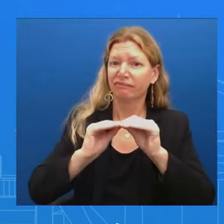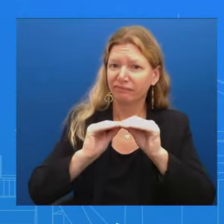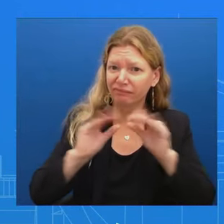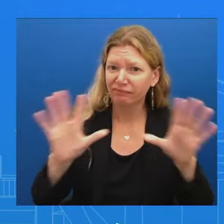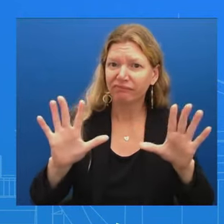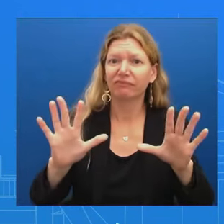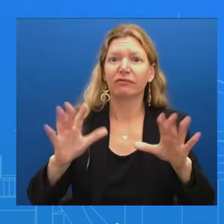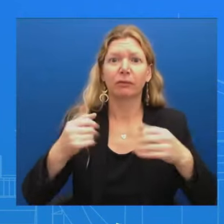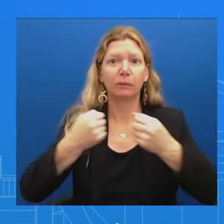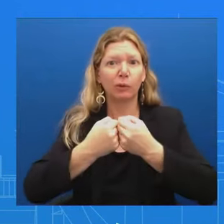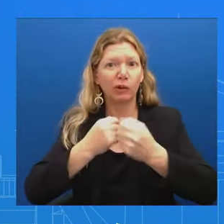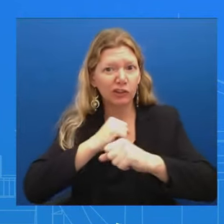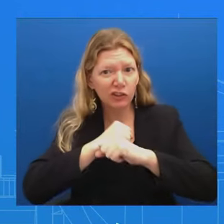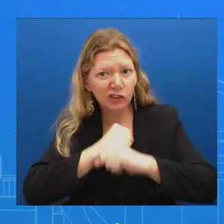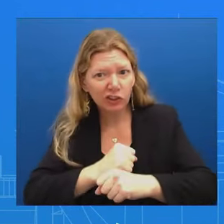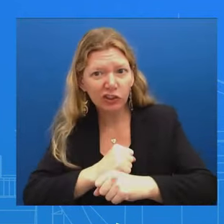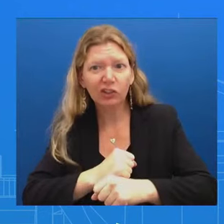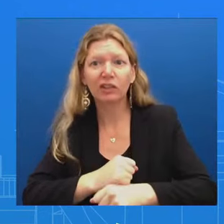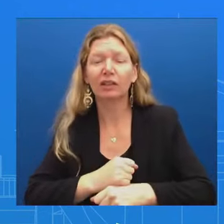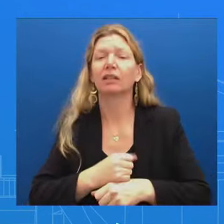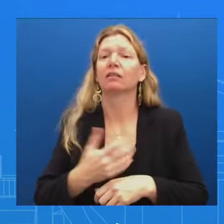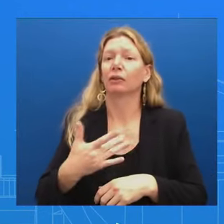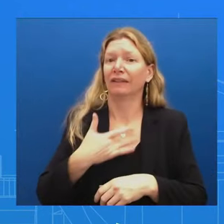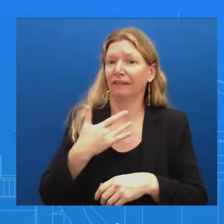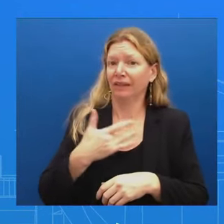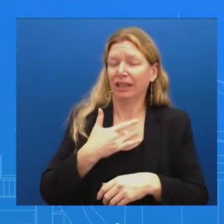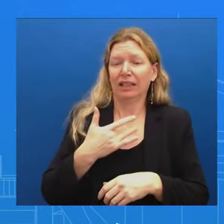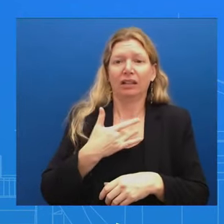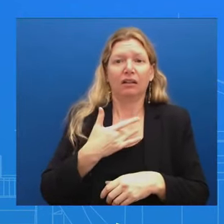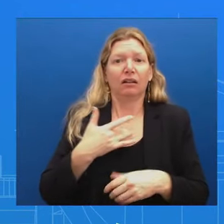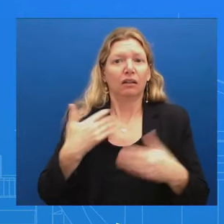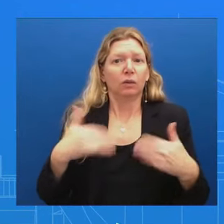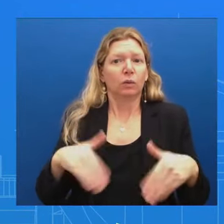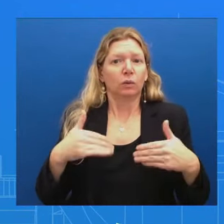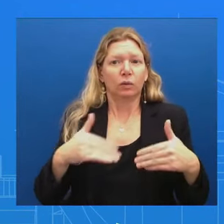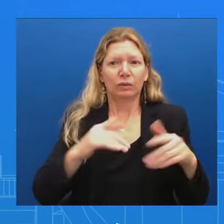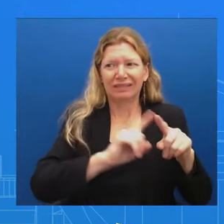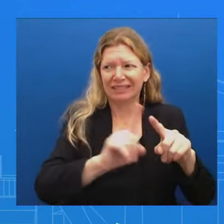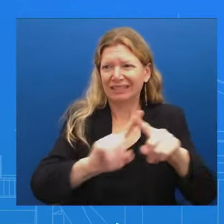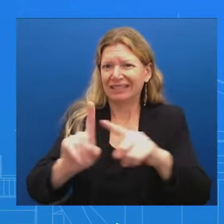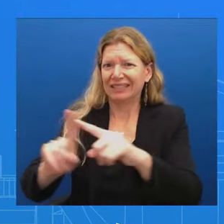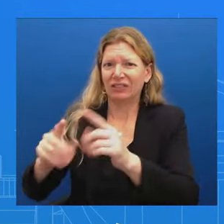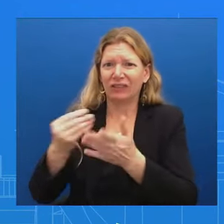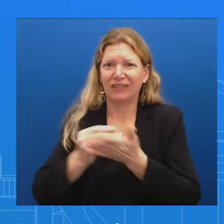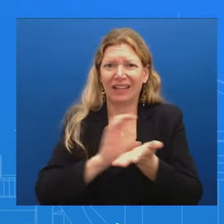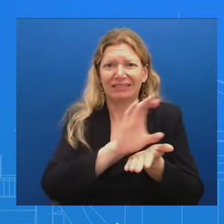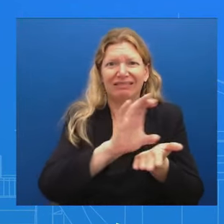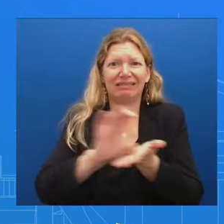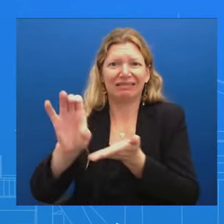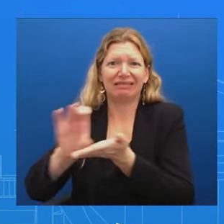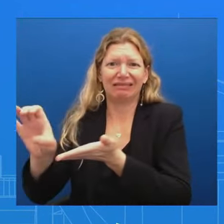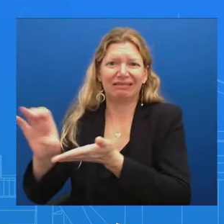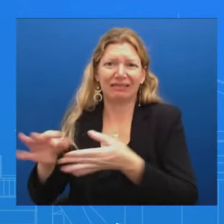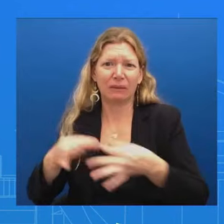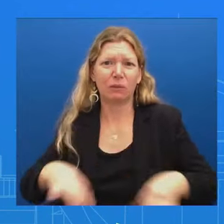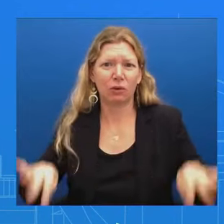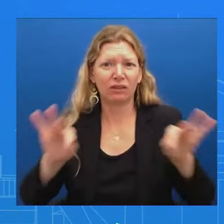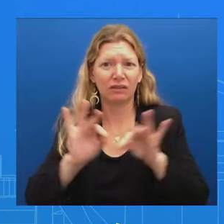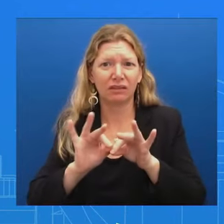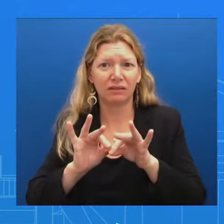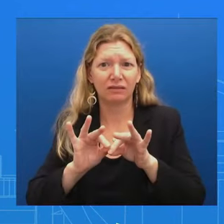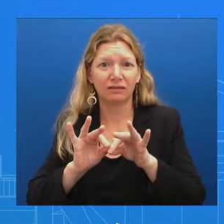that entire package was important But obviously Republicans specifically in the House got in the way And would not